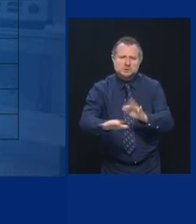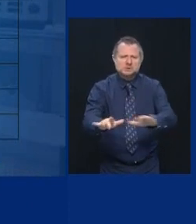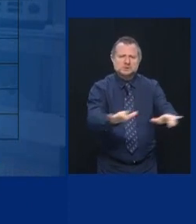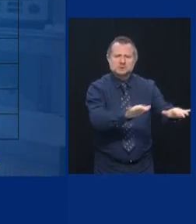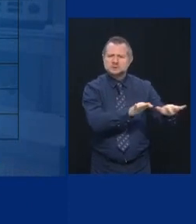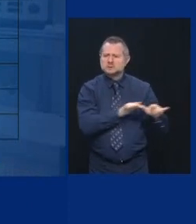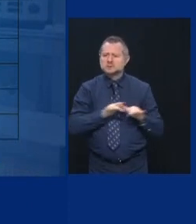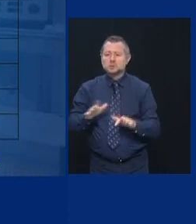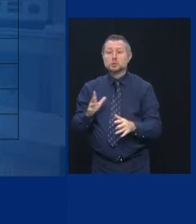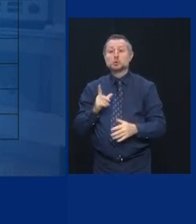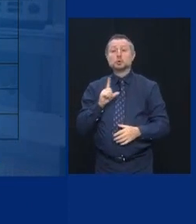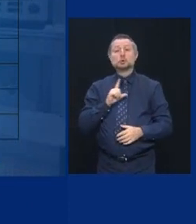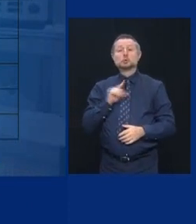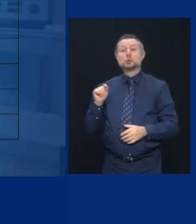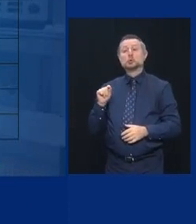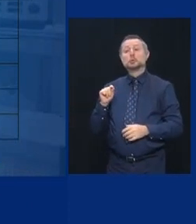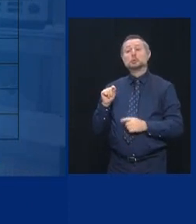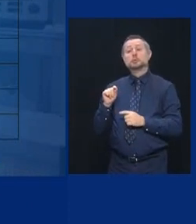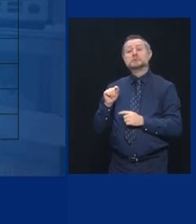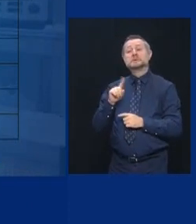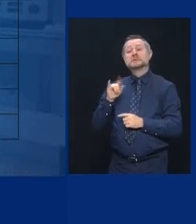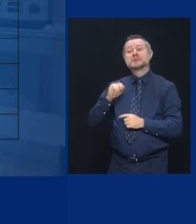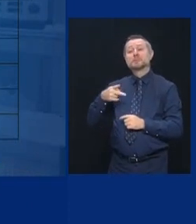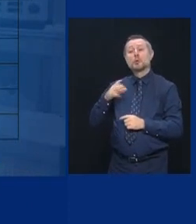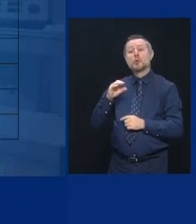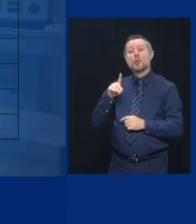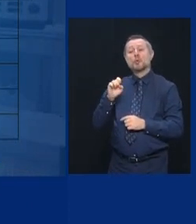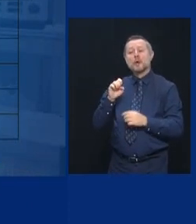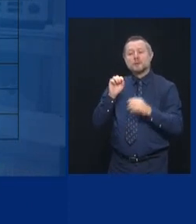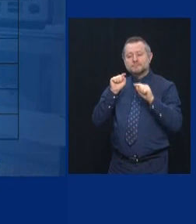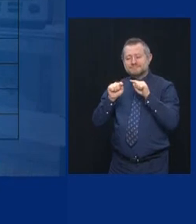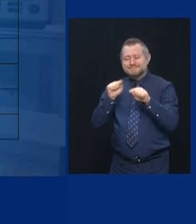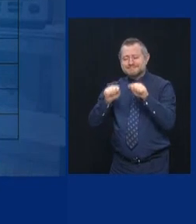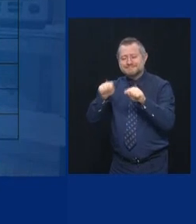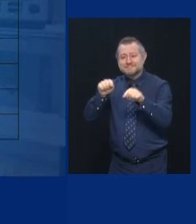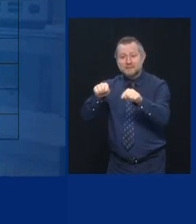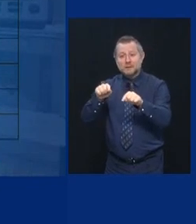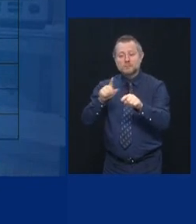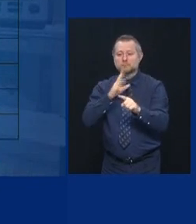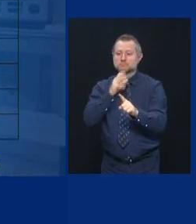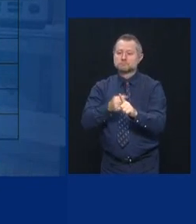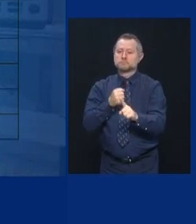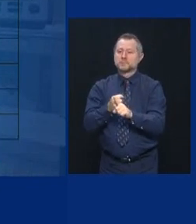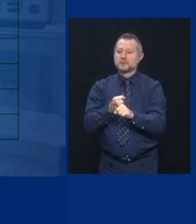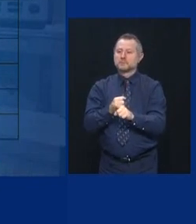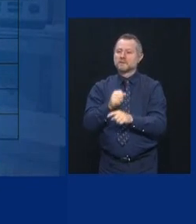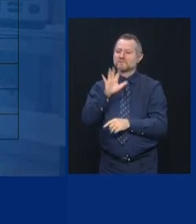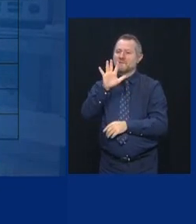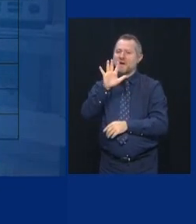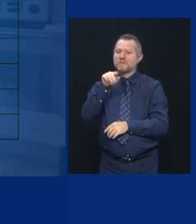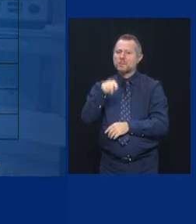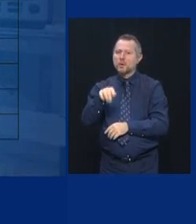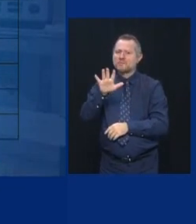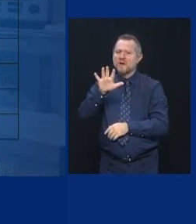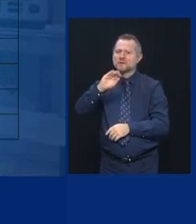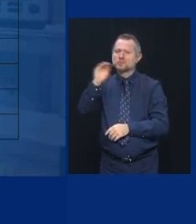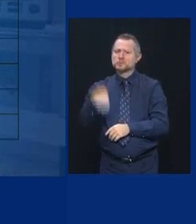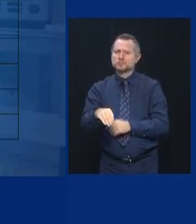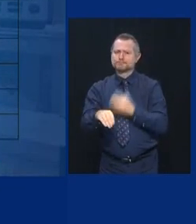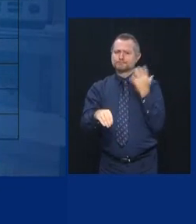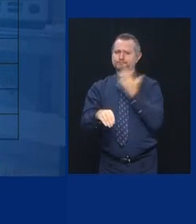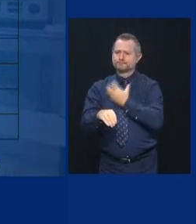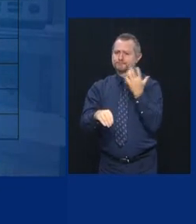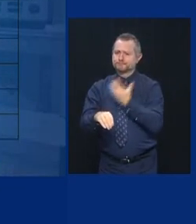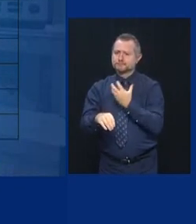zip codes, 5.5 percent. Okay? Our hotspot zip codes are where